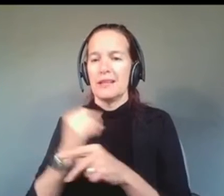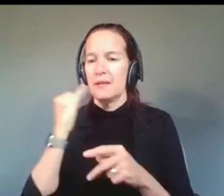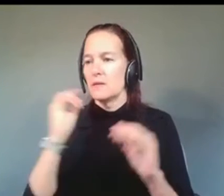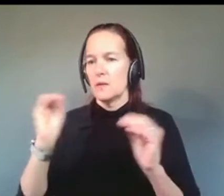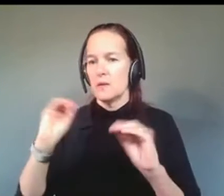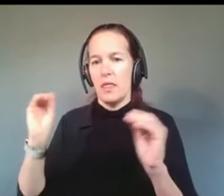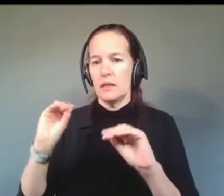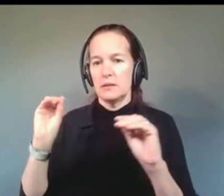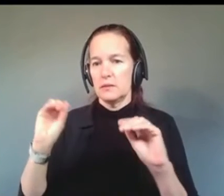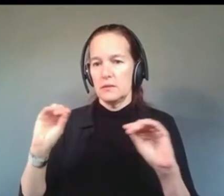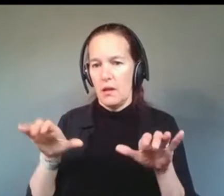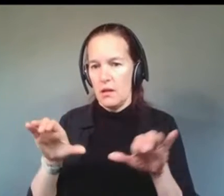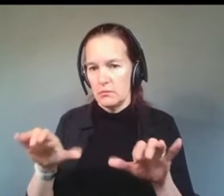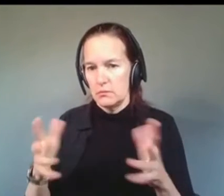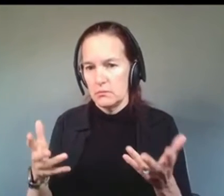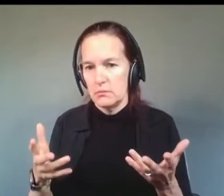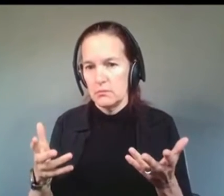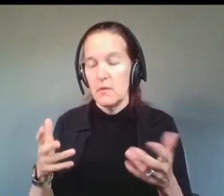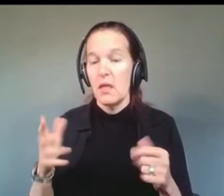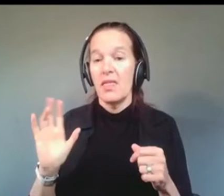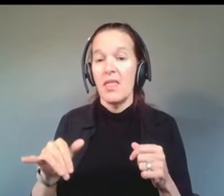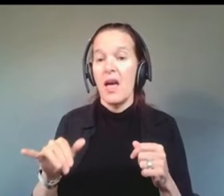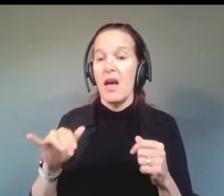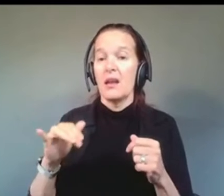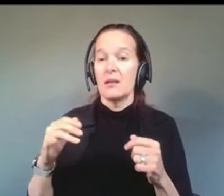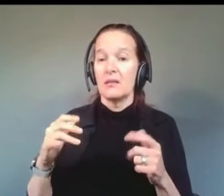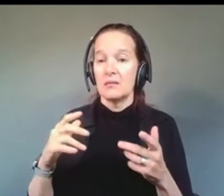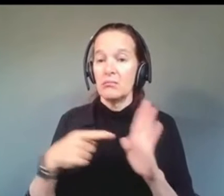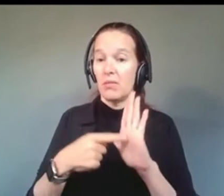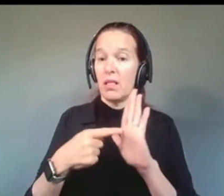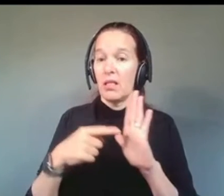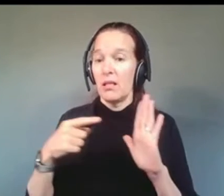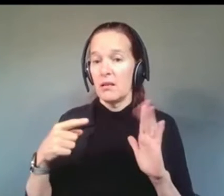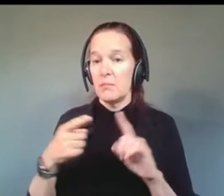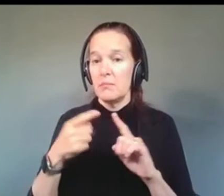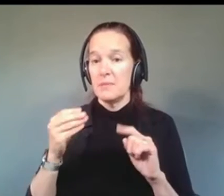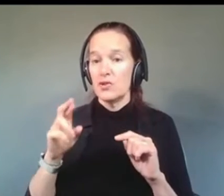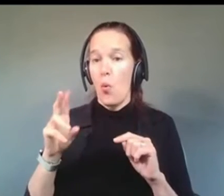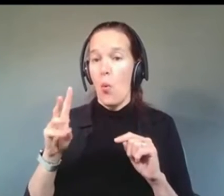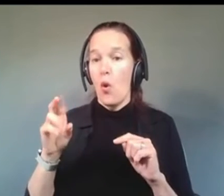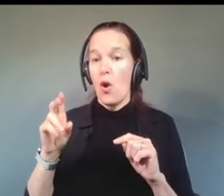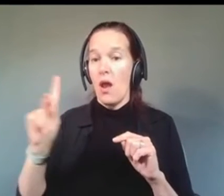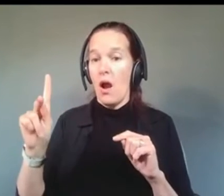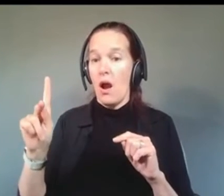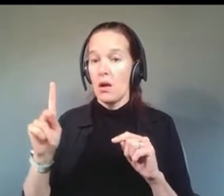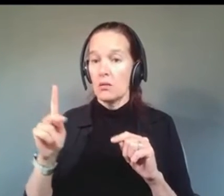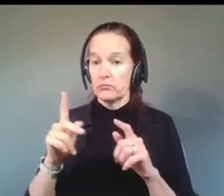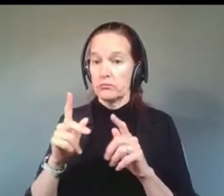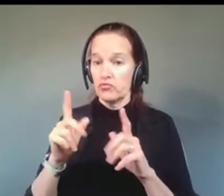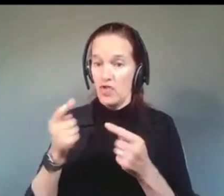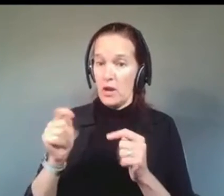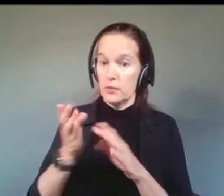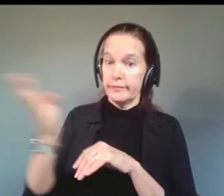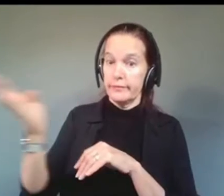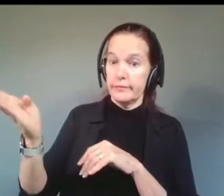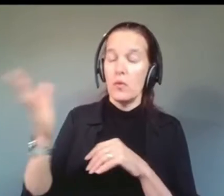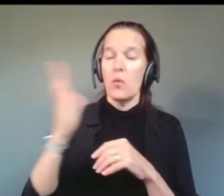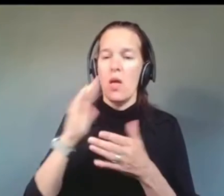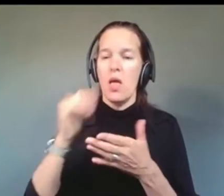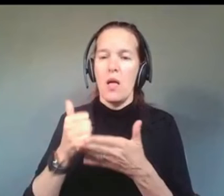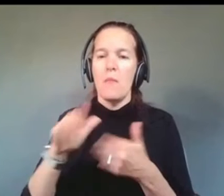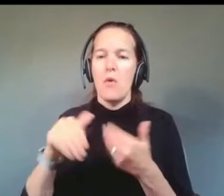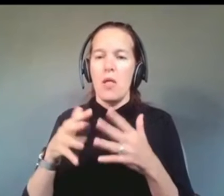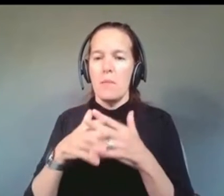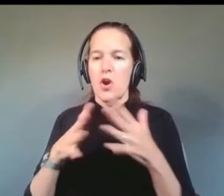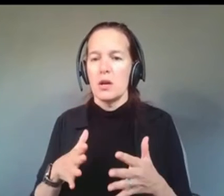The policy Senator Warnock is championed will provide immediate relief to all Americans. Under his Affordable Insulin